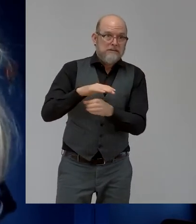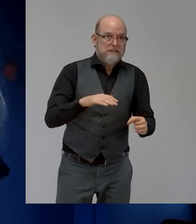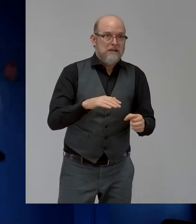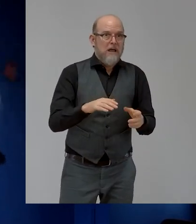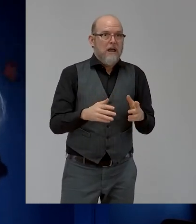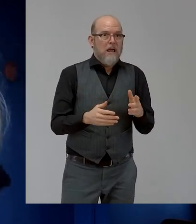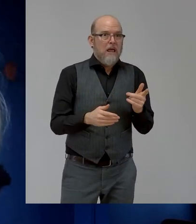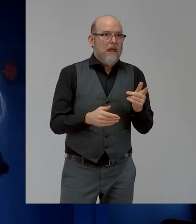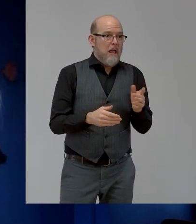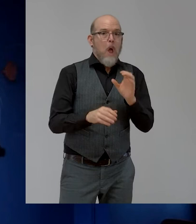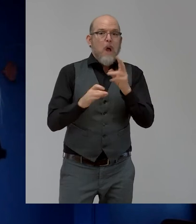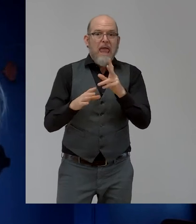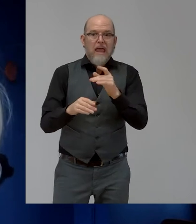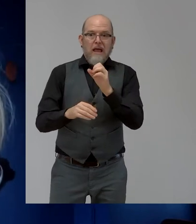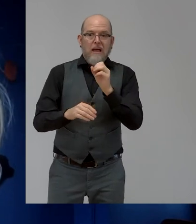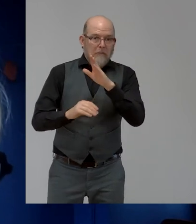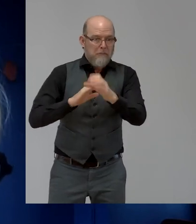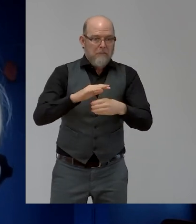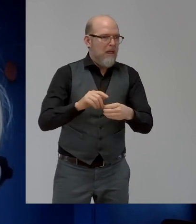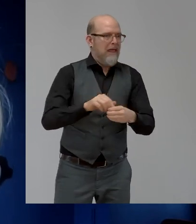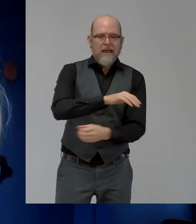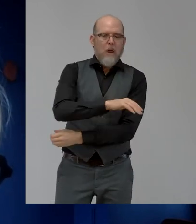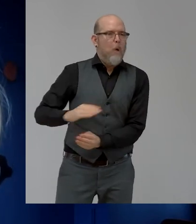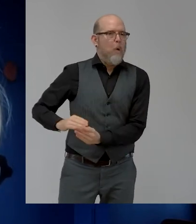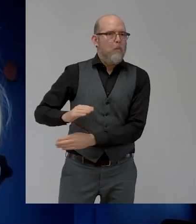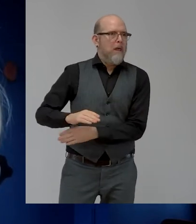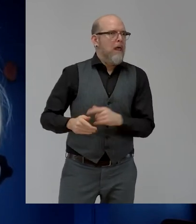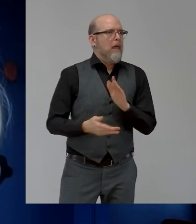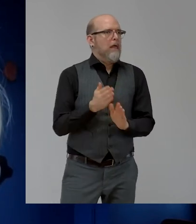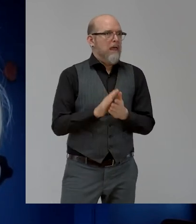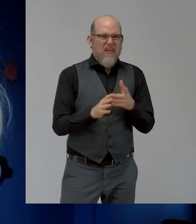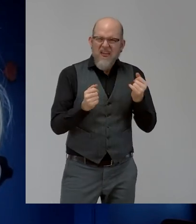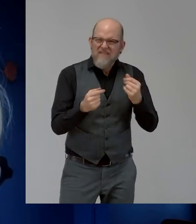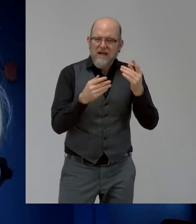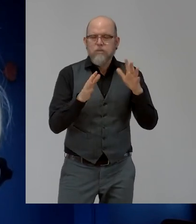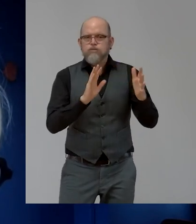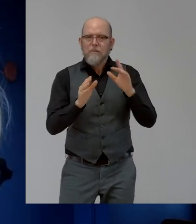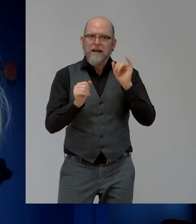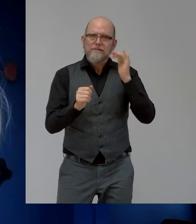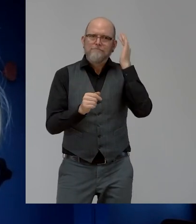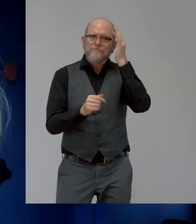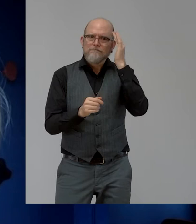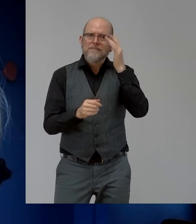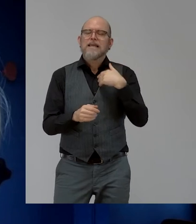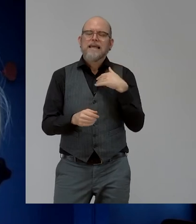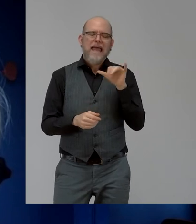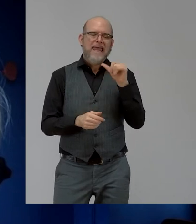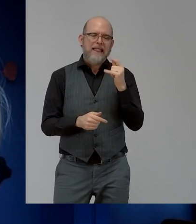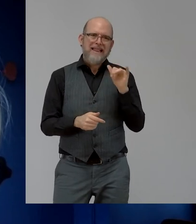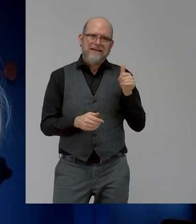in different regions. So I fully agree with Yeti. It's about, a quota can help. I would definitely not argue against the quota,